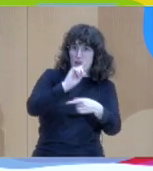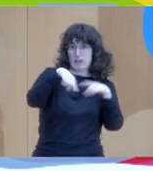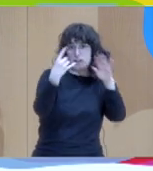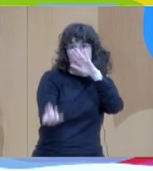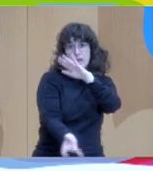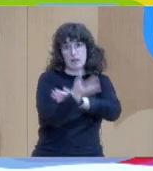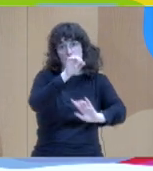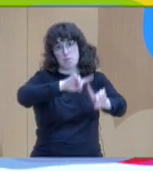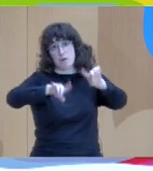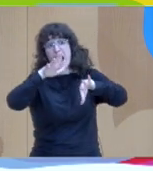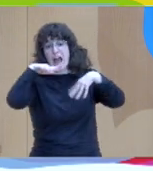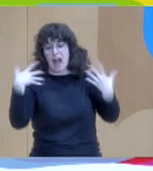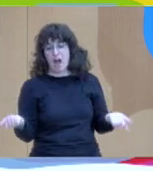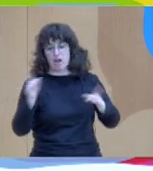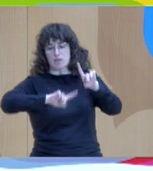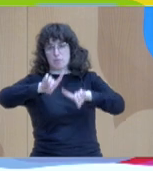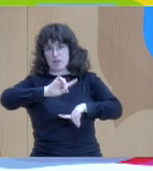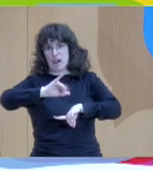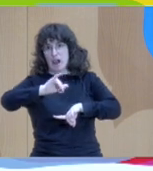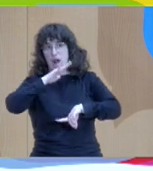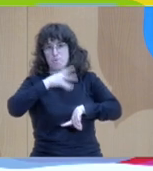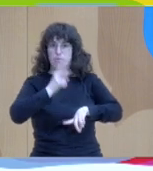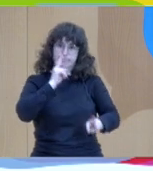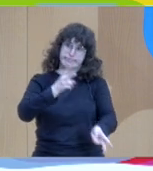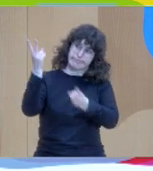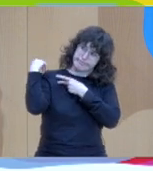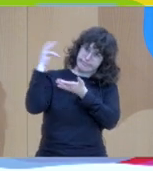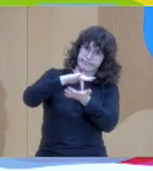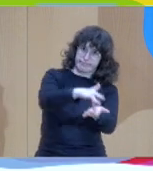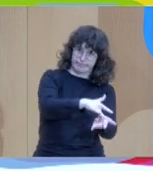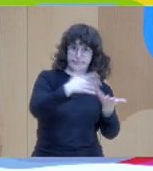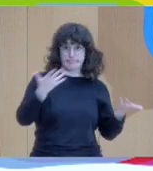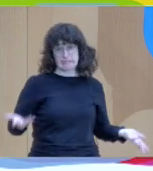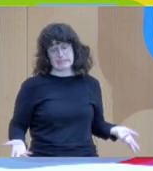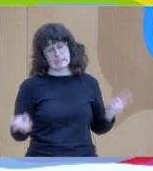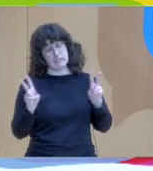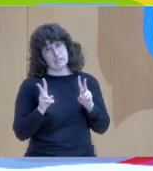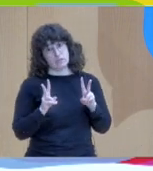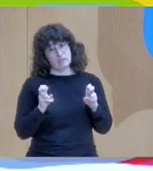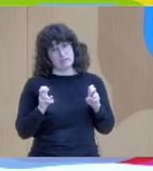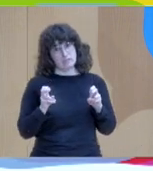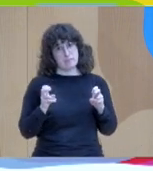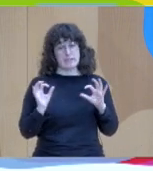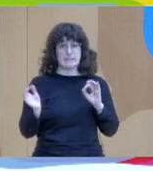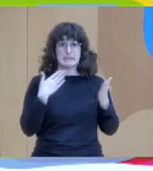the two things that you don't talk about in anticipation dialogues is the past or problems the two